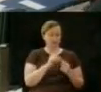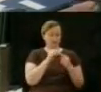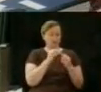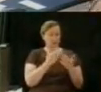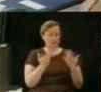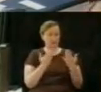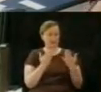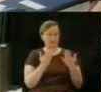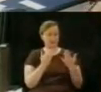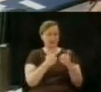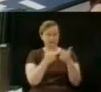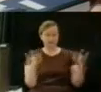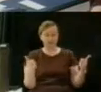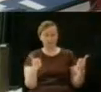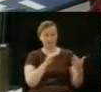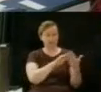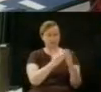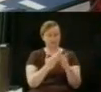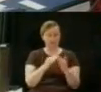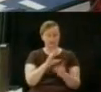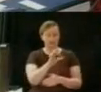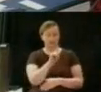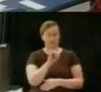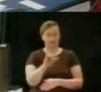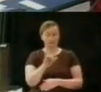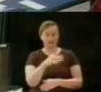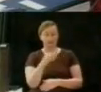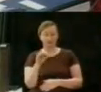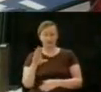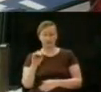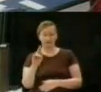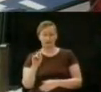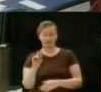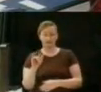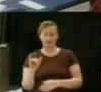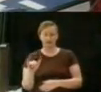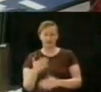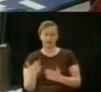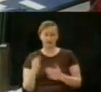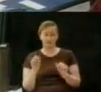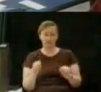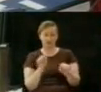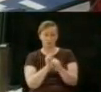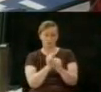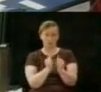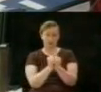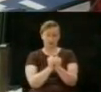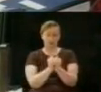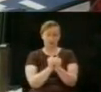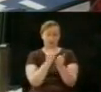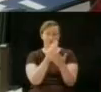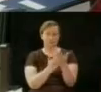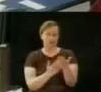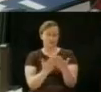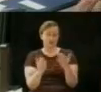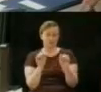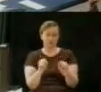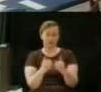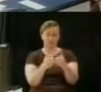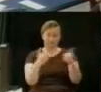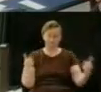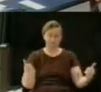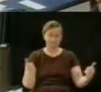see talk of metro government to disrupt that. I think that there's certain things that as a separate sovereign city and